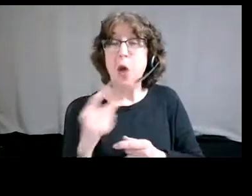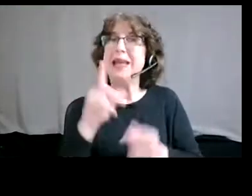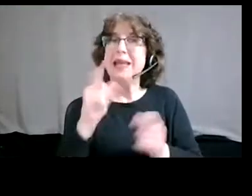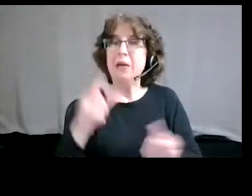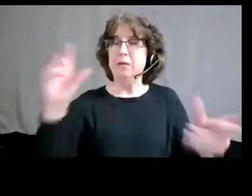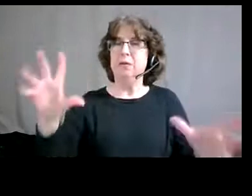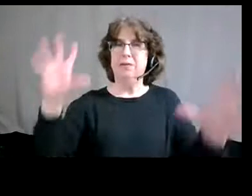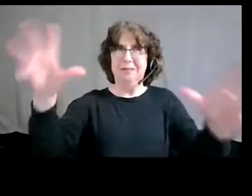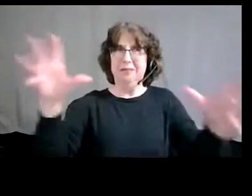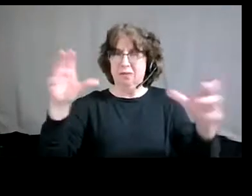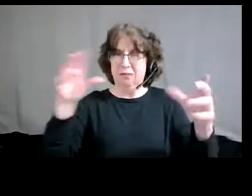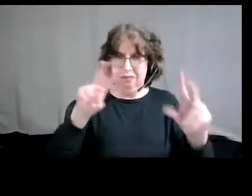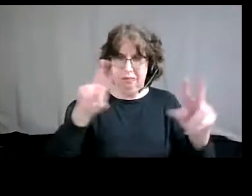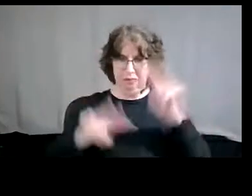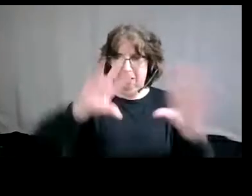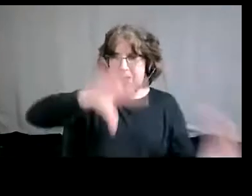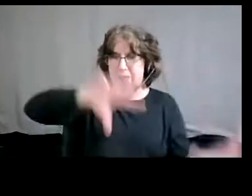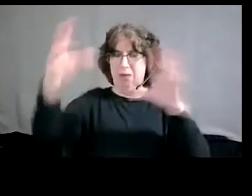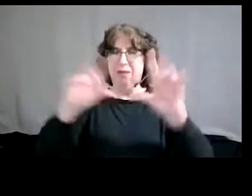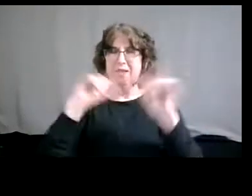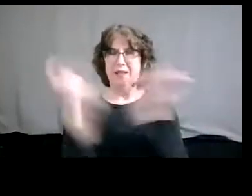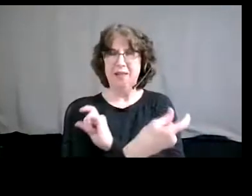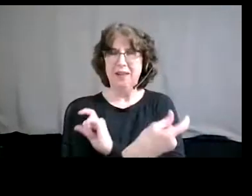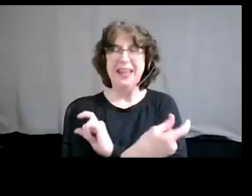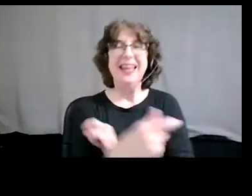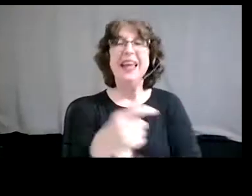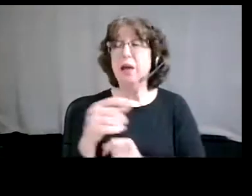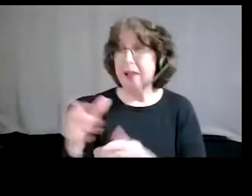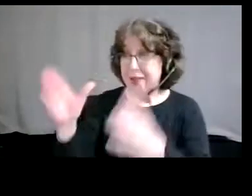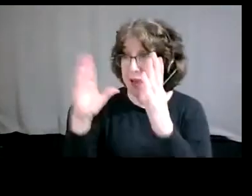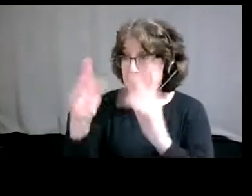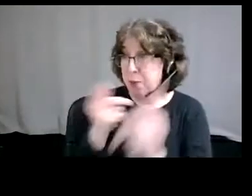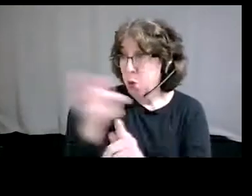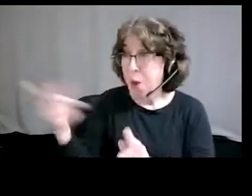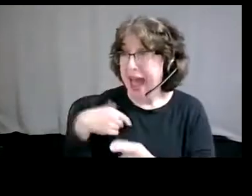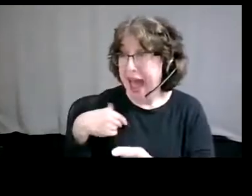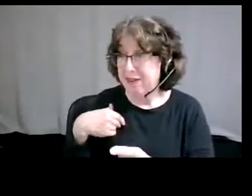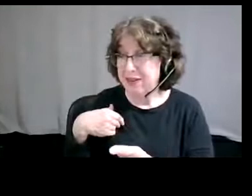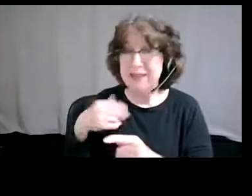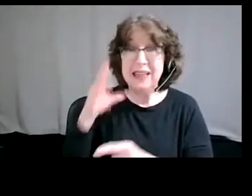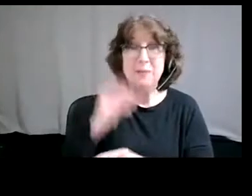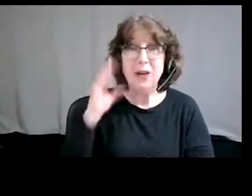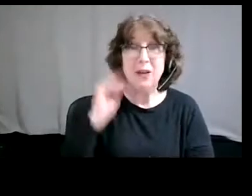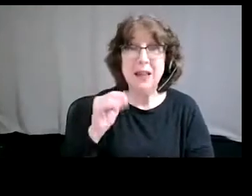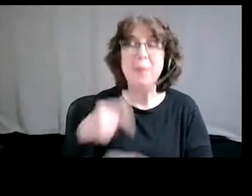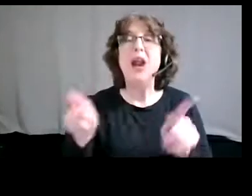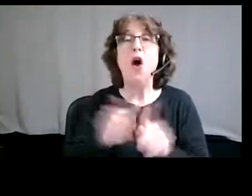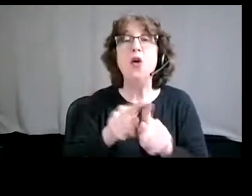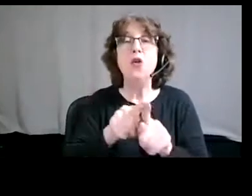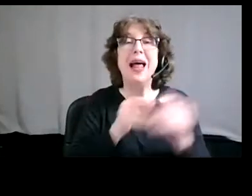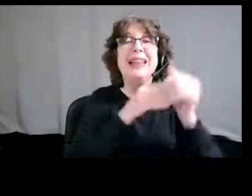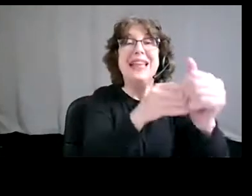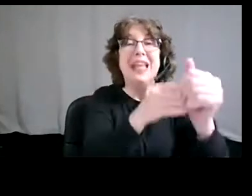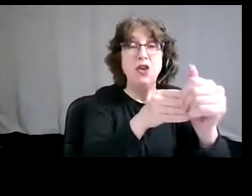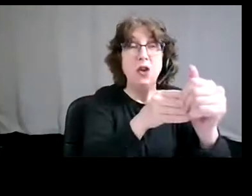matter of listening to, uh, people with these lived experiences. It is conceding leadership. It is conceding power. And it's